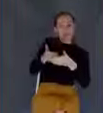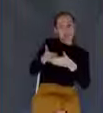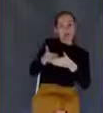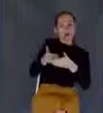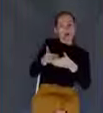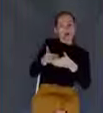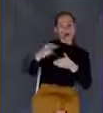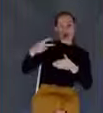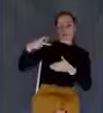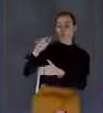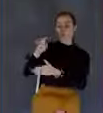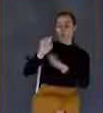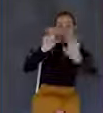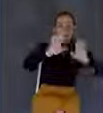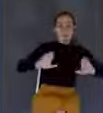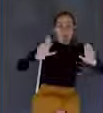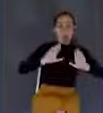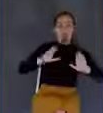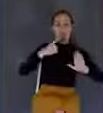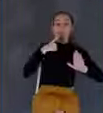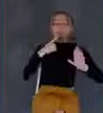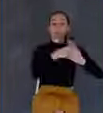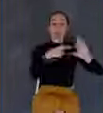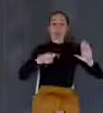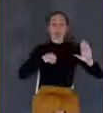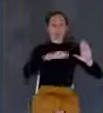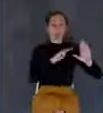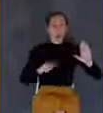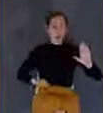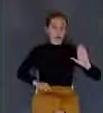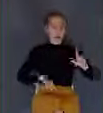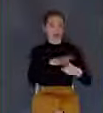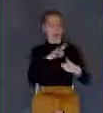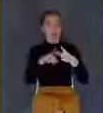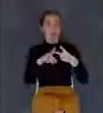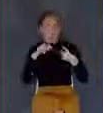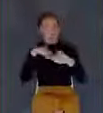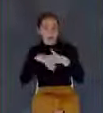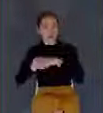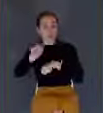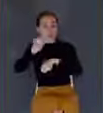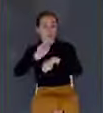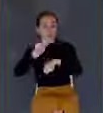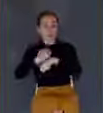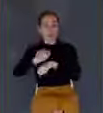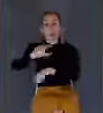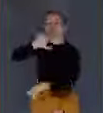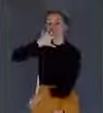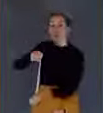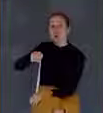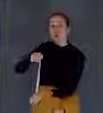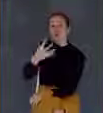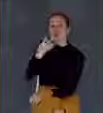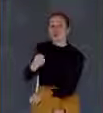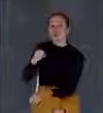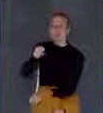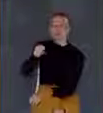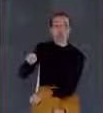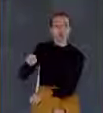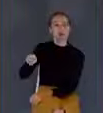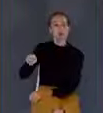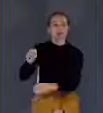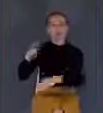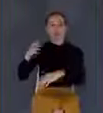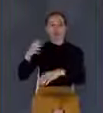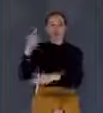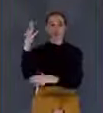returned to the temple. And on the way in, he cursed the barren fig tree, and it died immediately. Then he cleansed the temple.